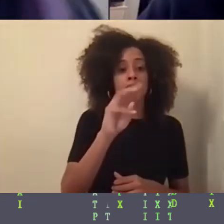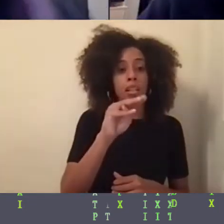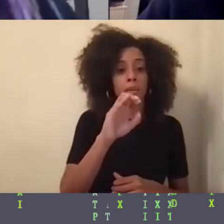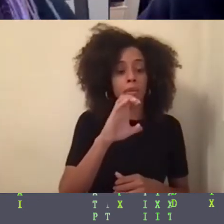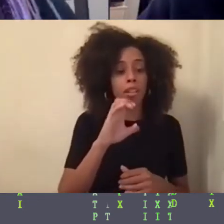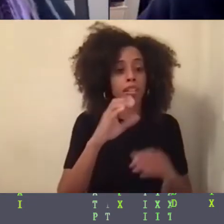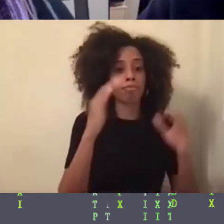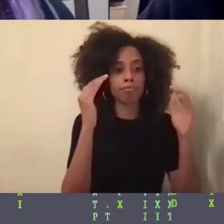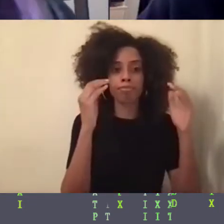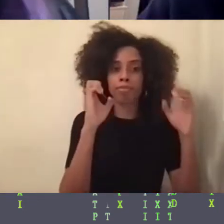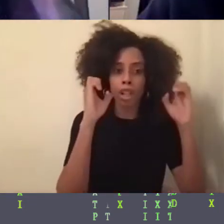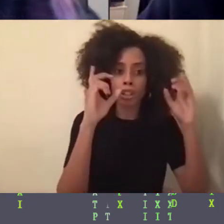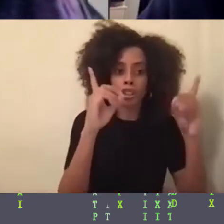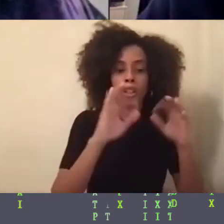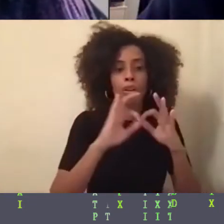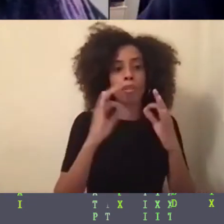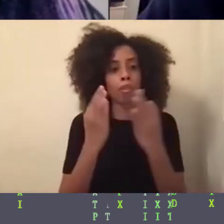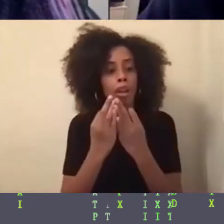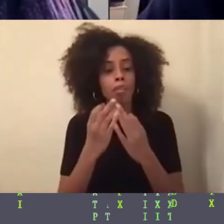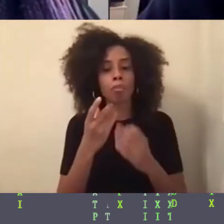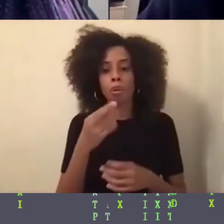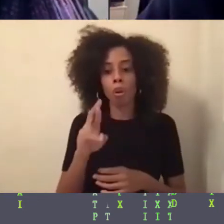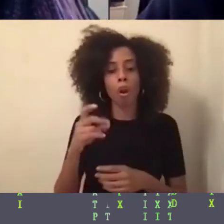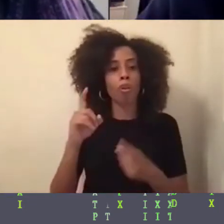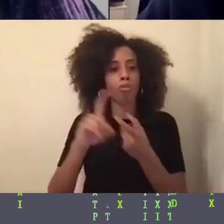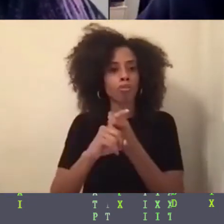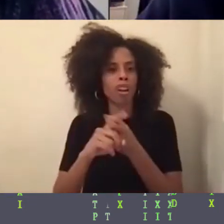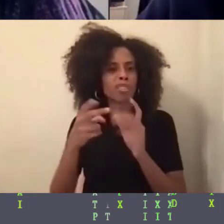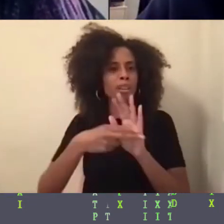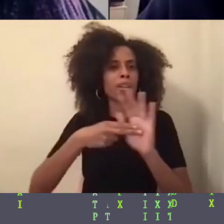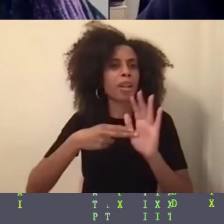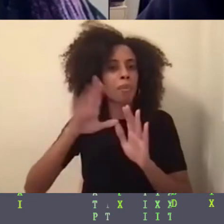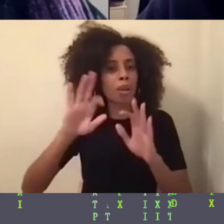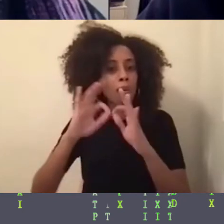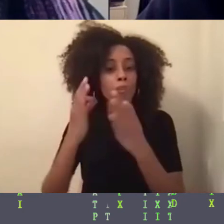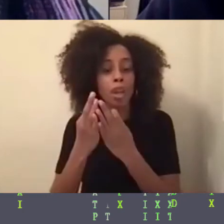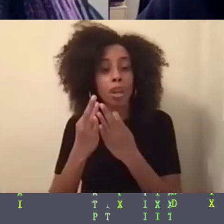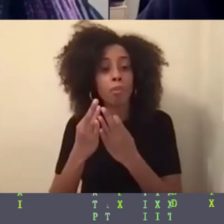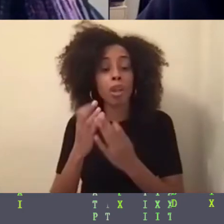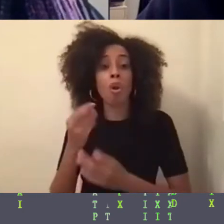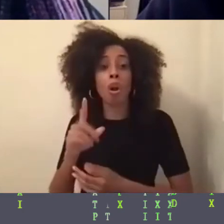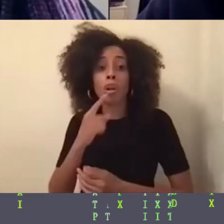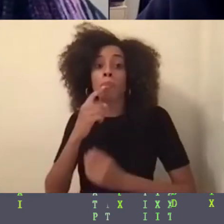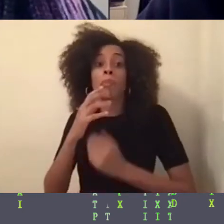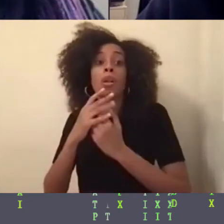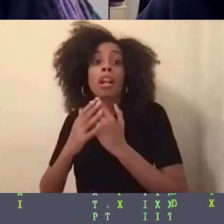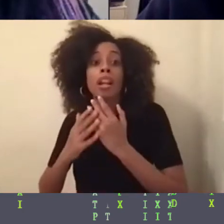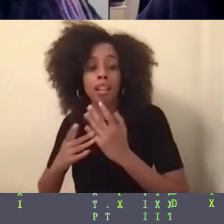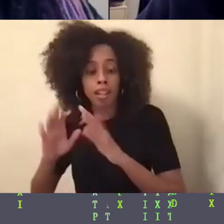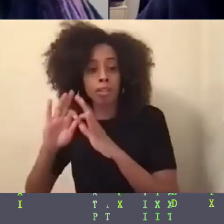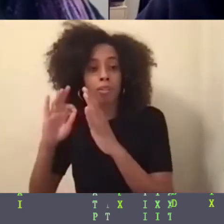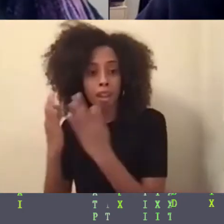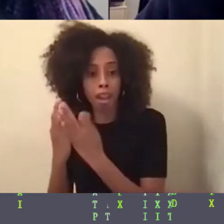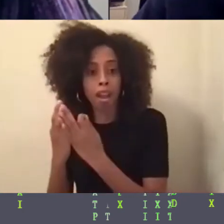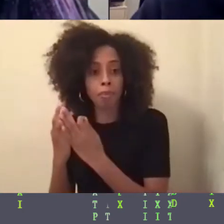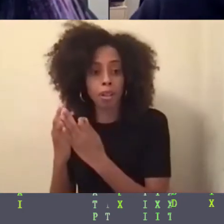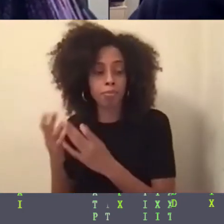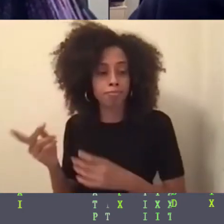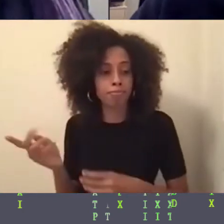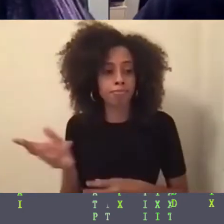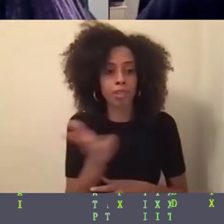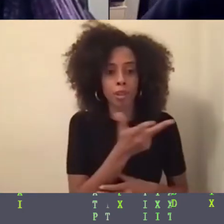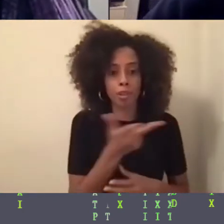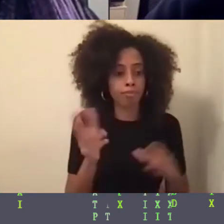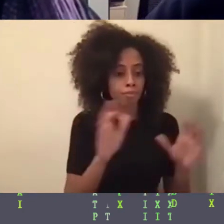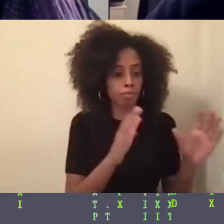family, your family, your biological family, right? These are all difficult conversations that need to be had because how else,